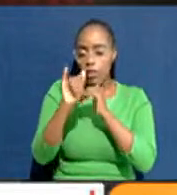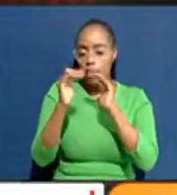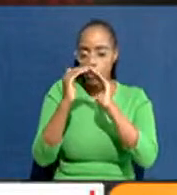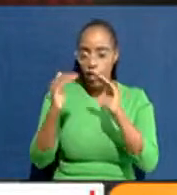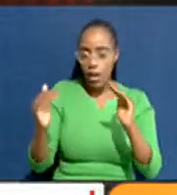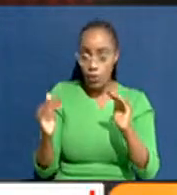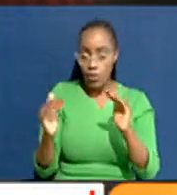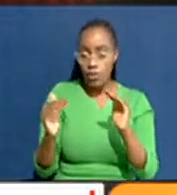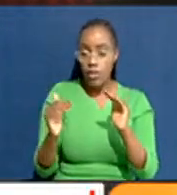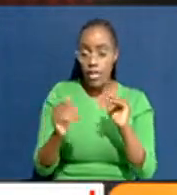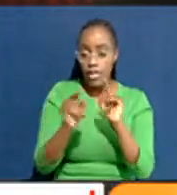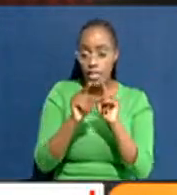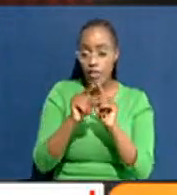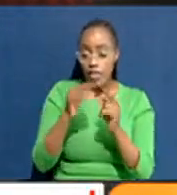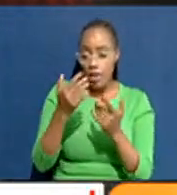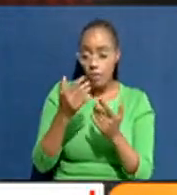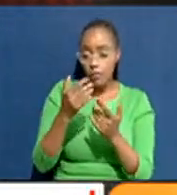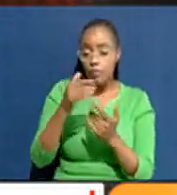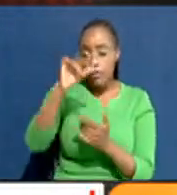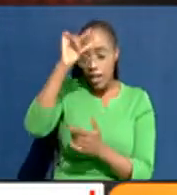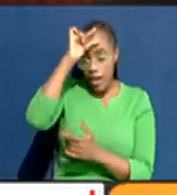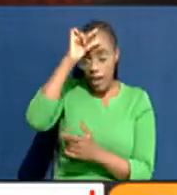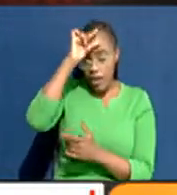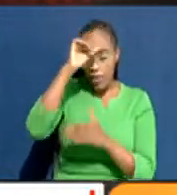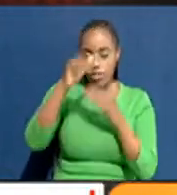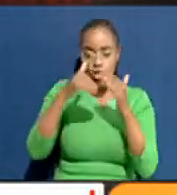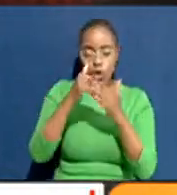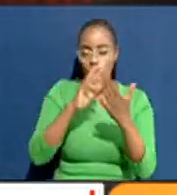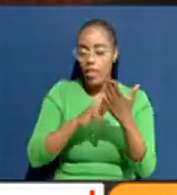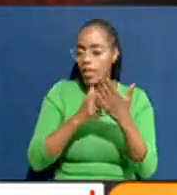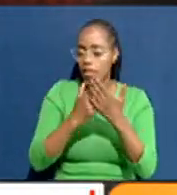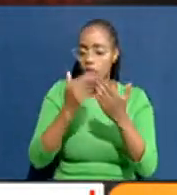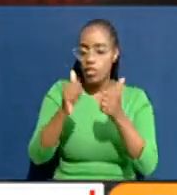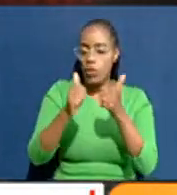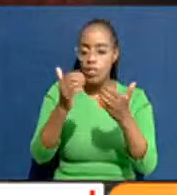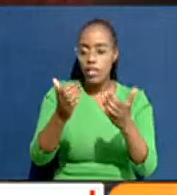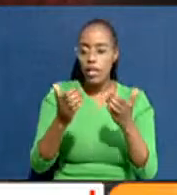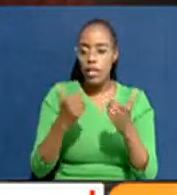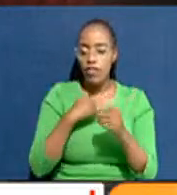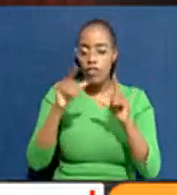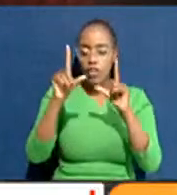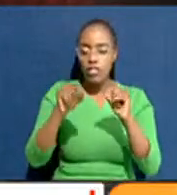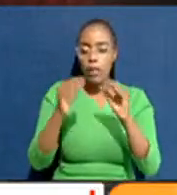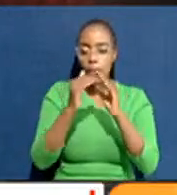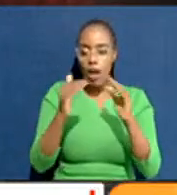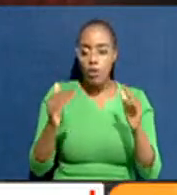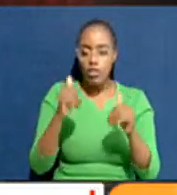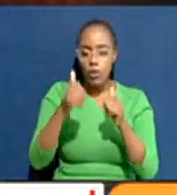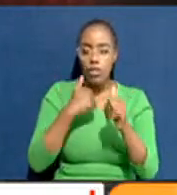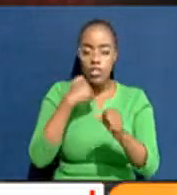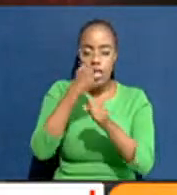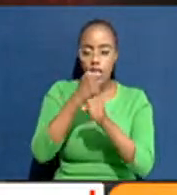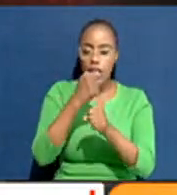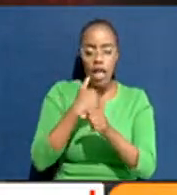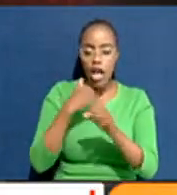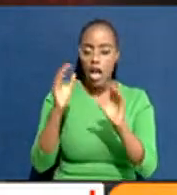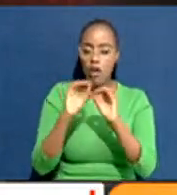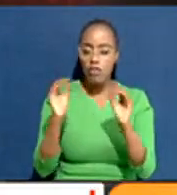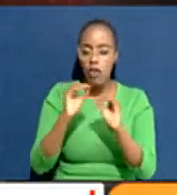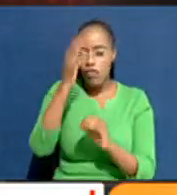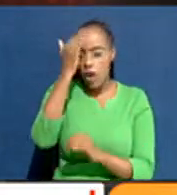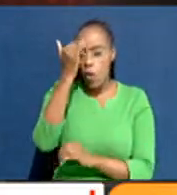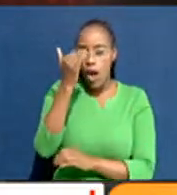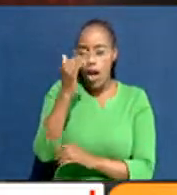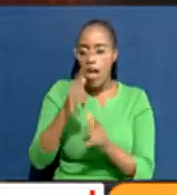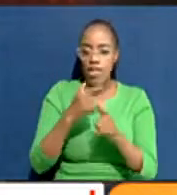in the case of police housing, government had all the resources they needed. Even for the affordable housing, government did have. So why